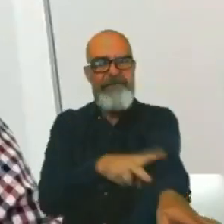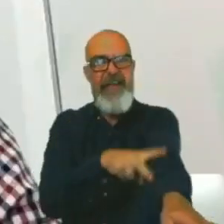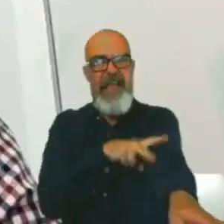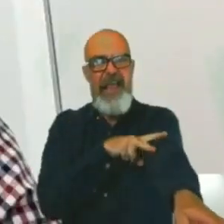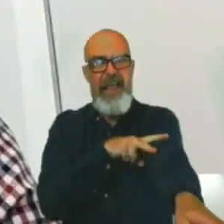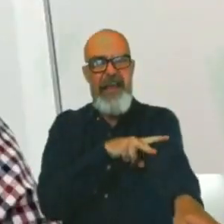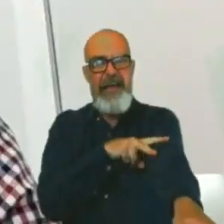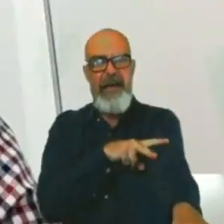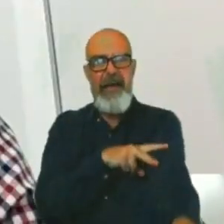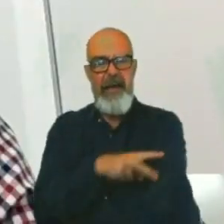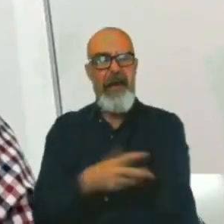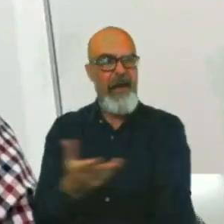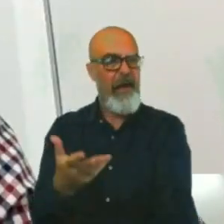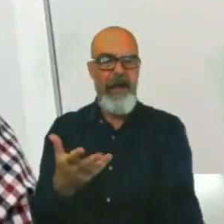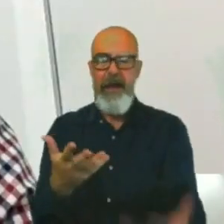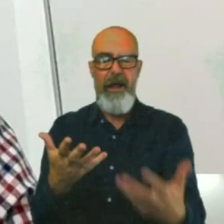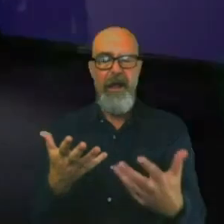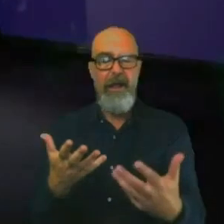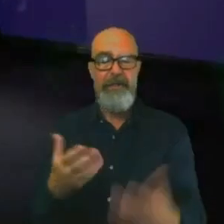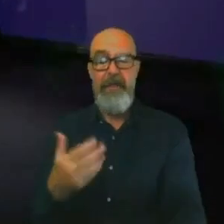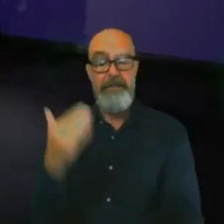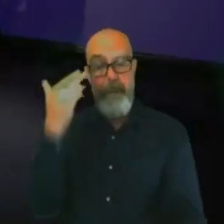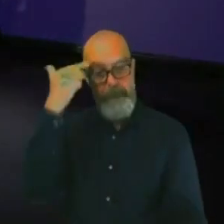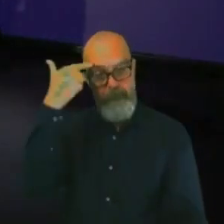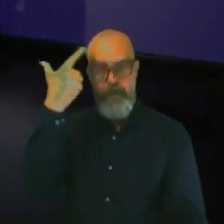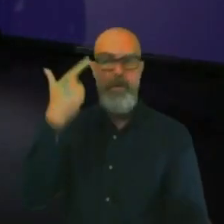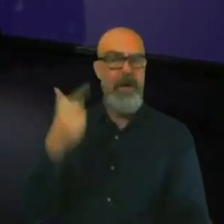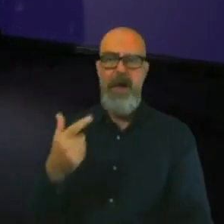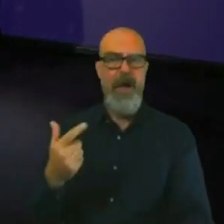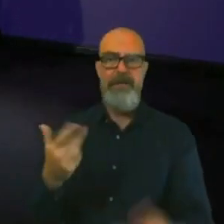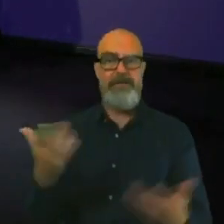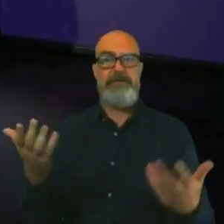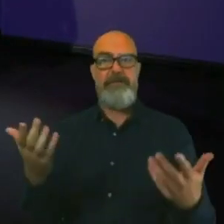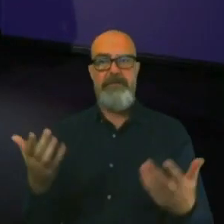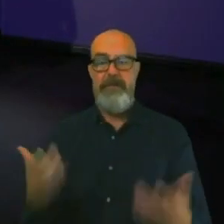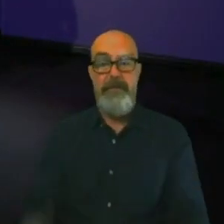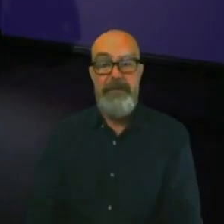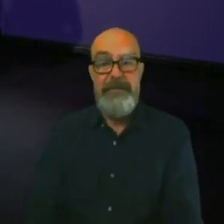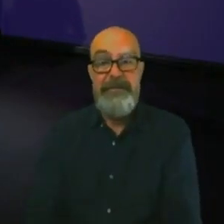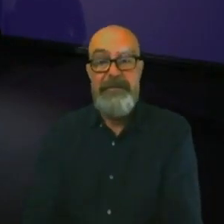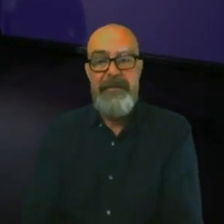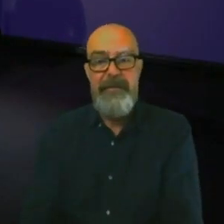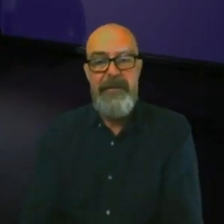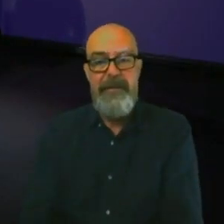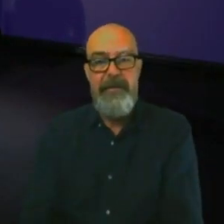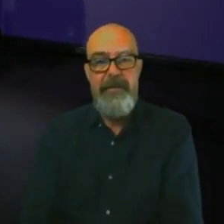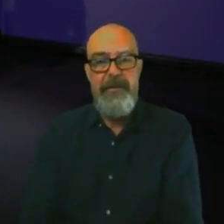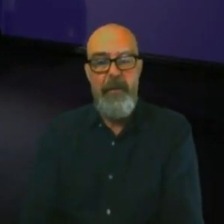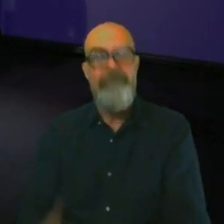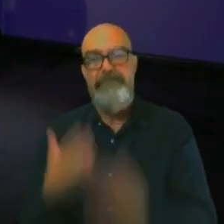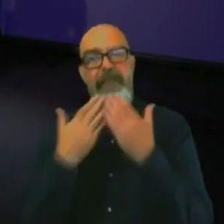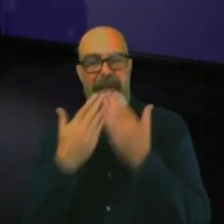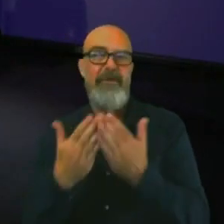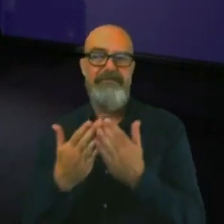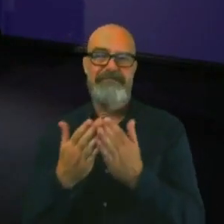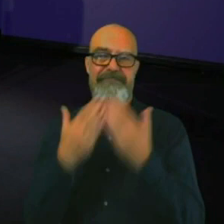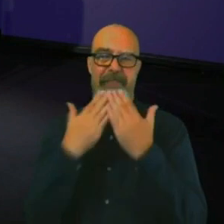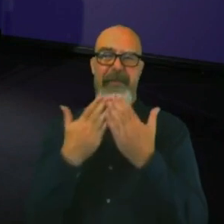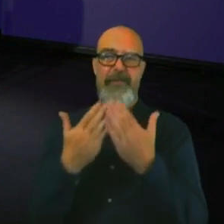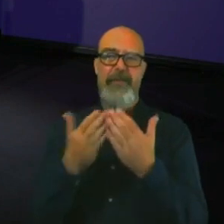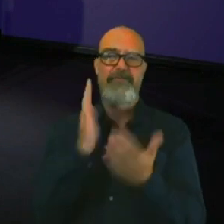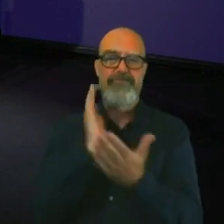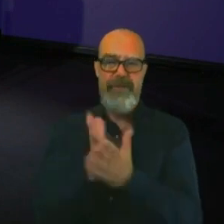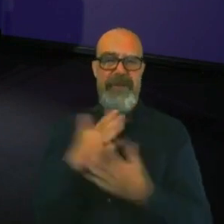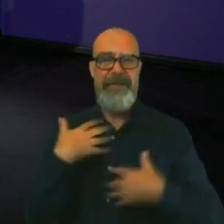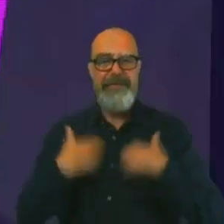inside your veins. That genuinely blows my mind. Absolutely bonkers. Thank you so much. Well, Faye and the panel, thank you so much. That was really, really fascinating hearing all